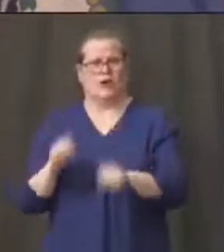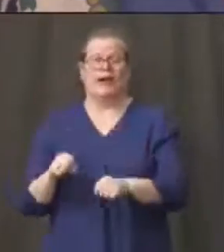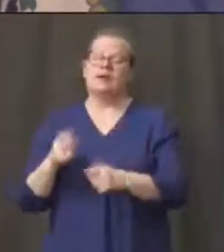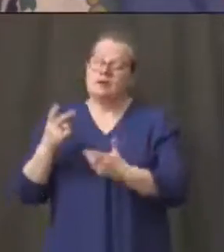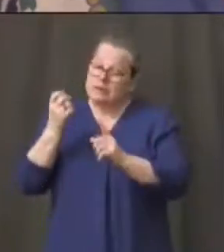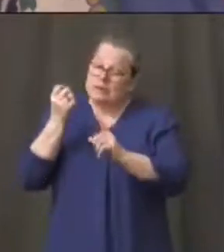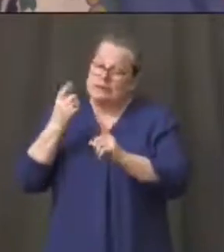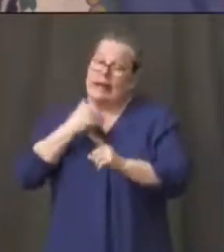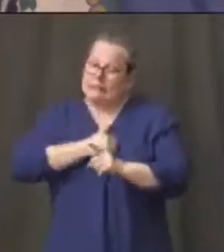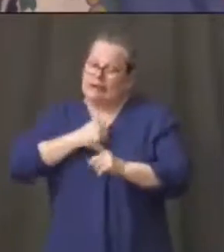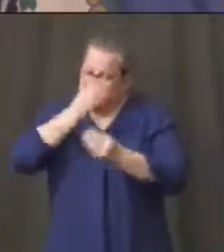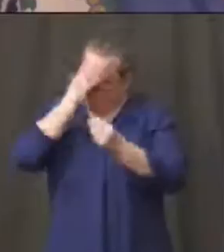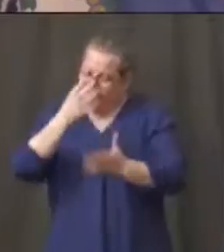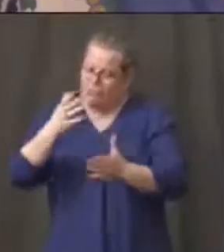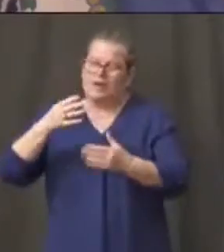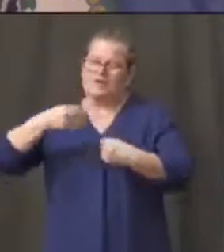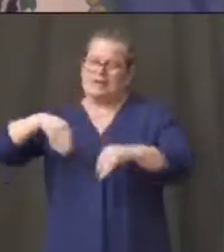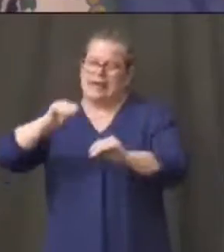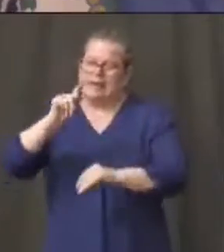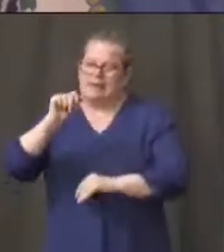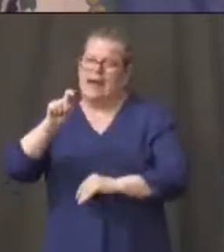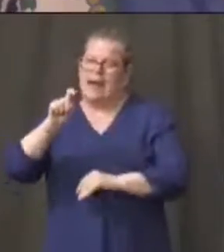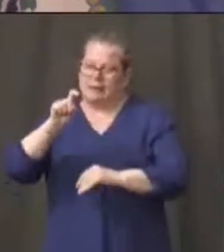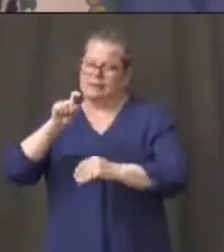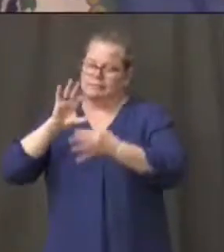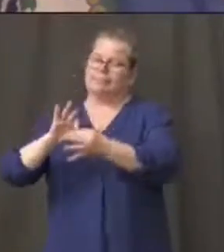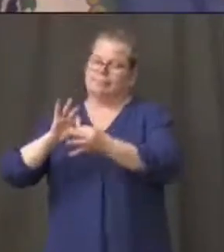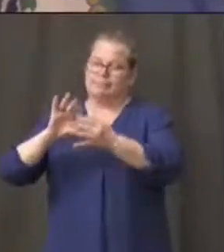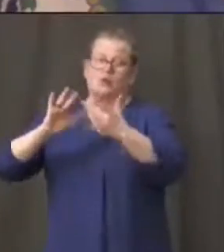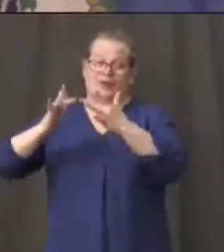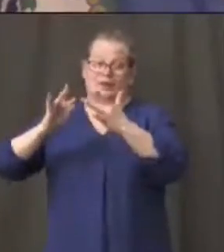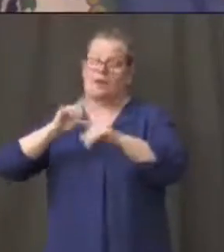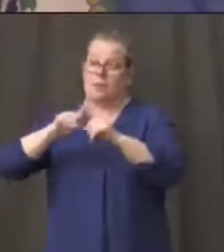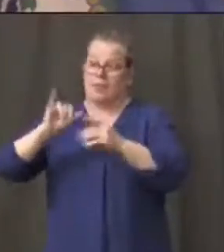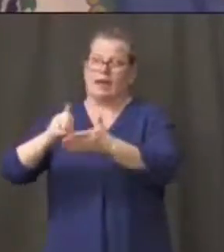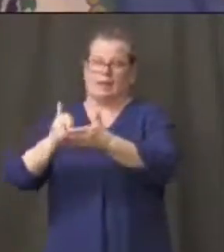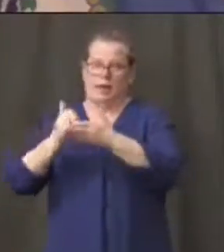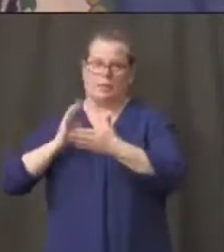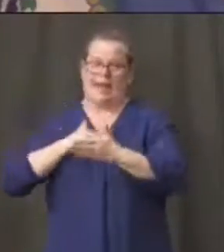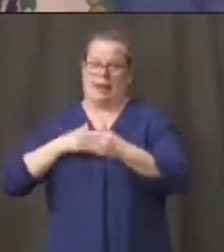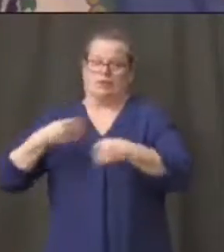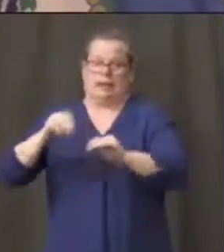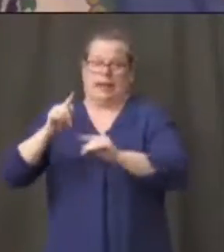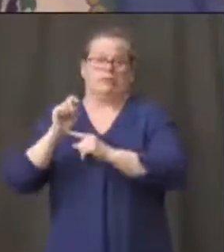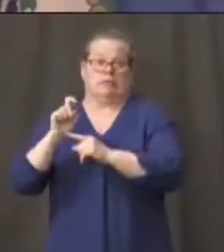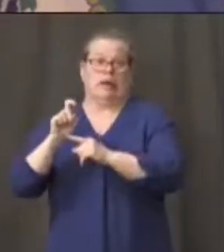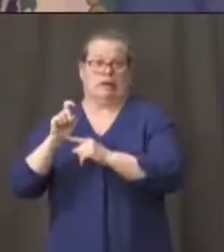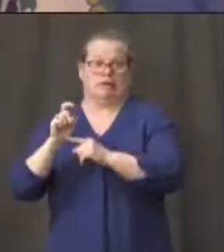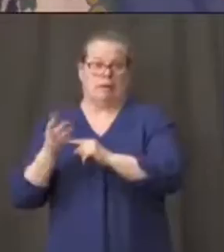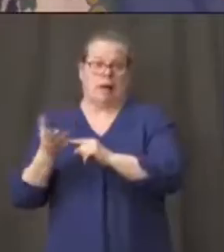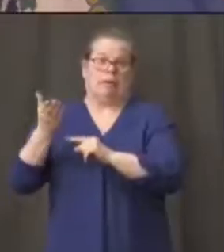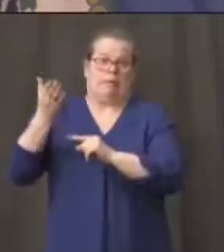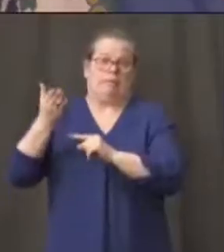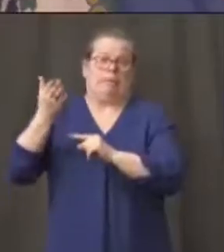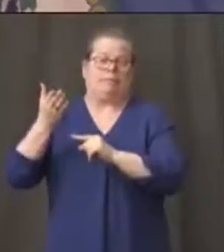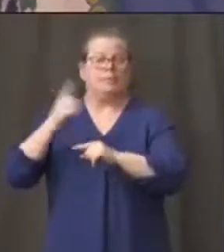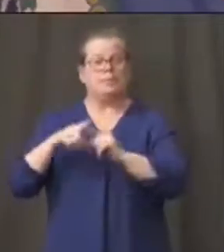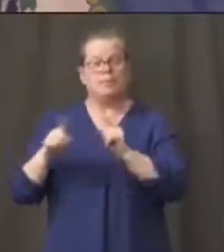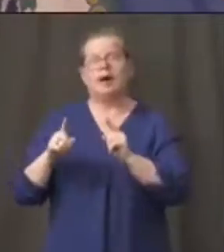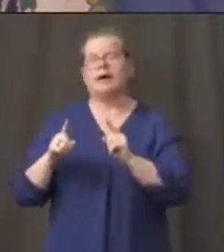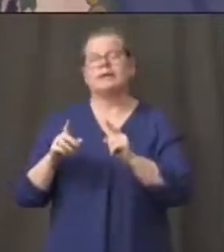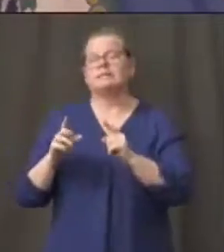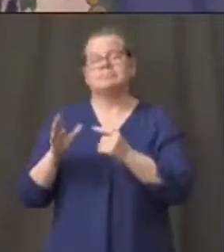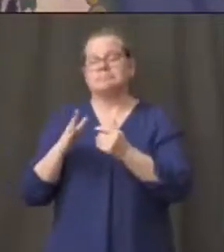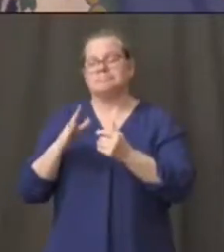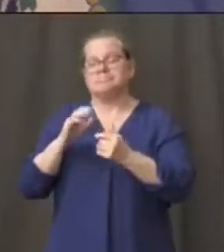sorry to say but it's really keeping our um sales tax revenues up because otherwise they'd be collapsing but i didn't want to end on that i wanted to end on the fact